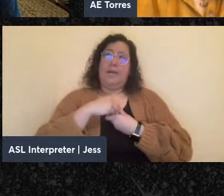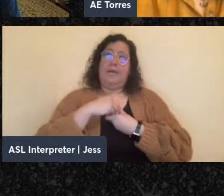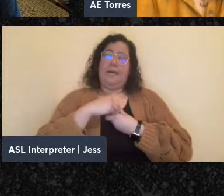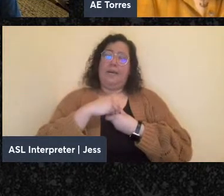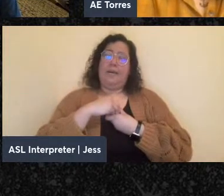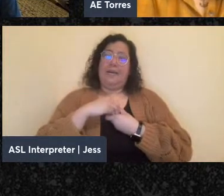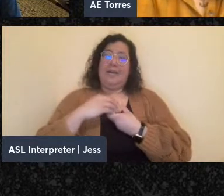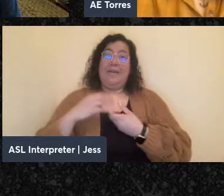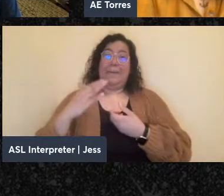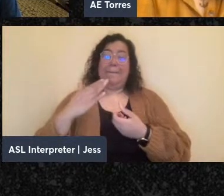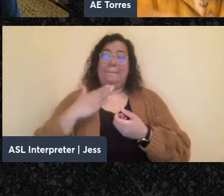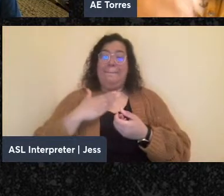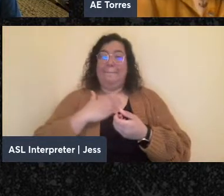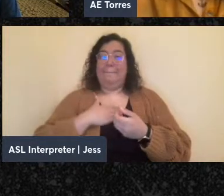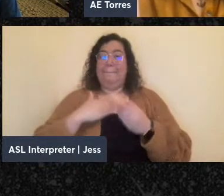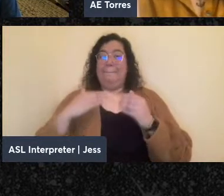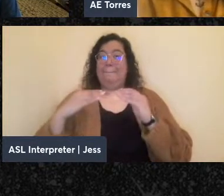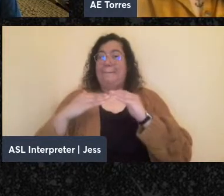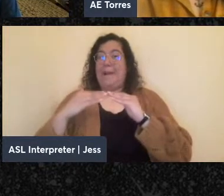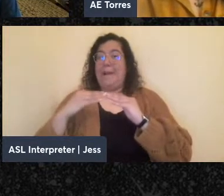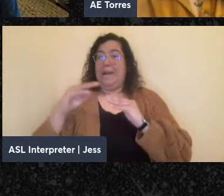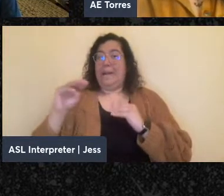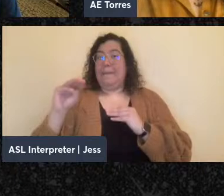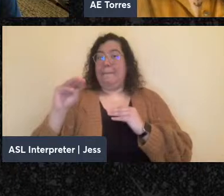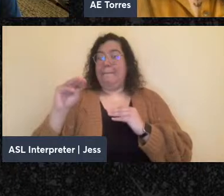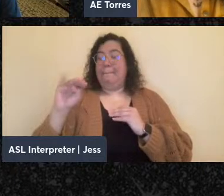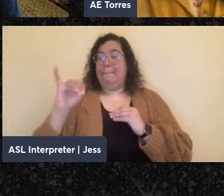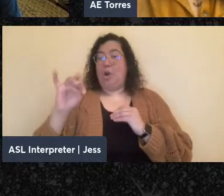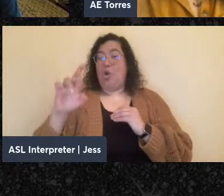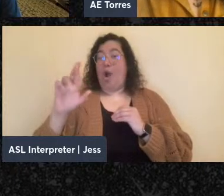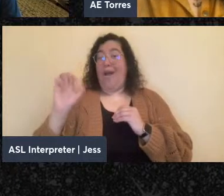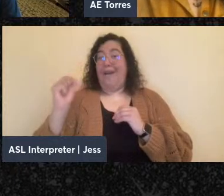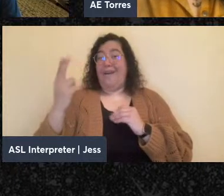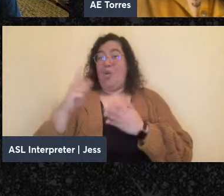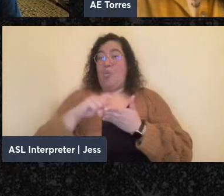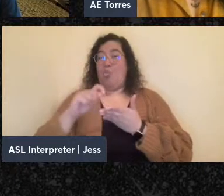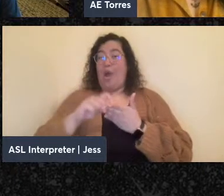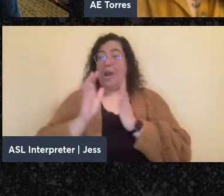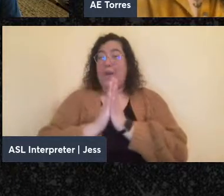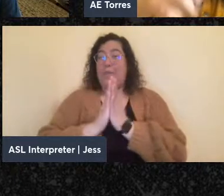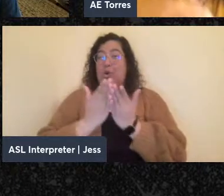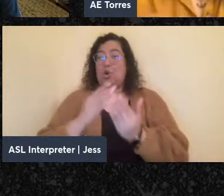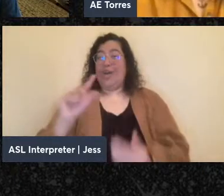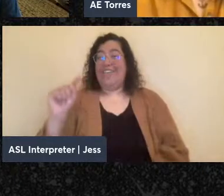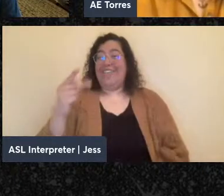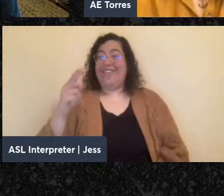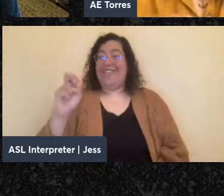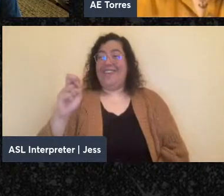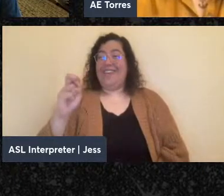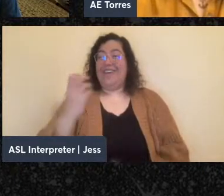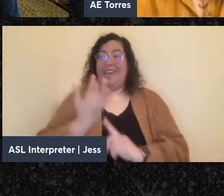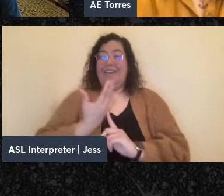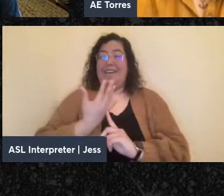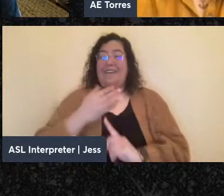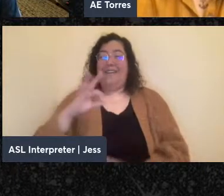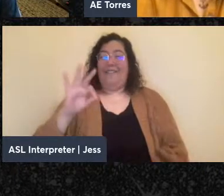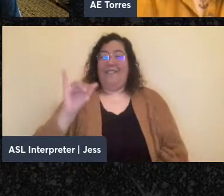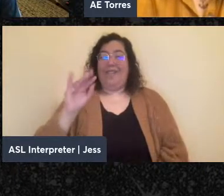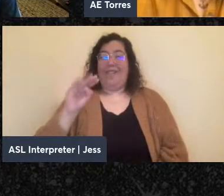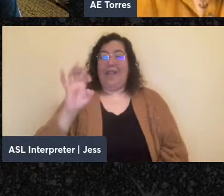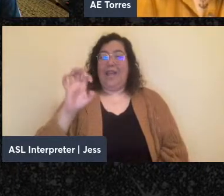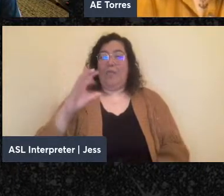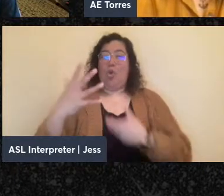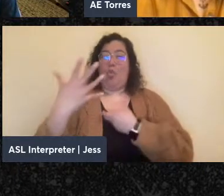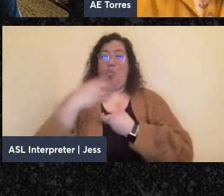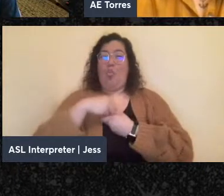Amiradian, has just written a very important book called This Flame Within, which is also about the embodiment of a revolutionary spirit amongst